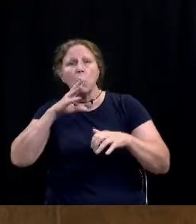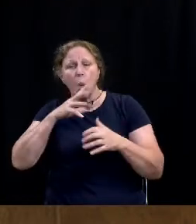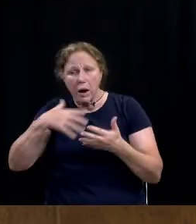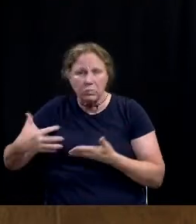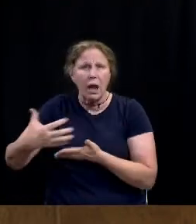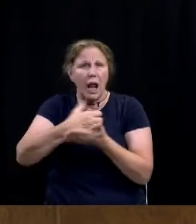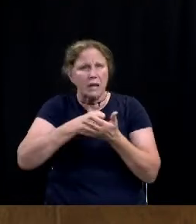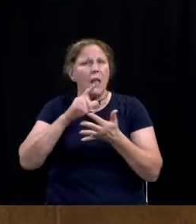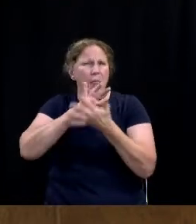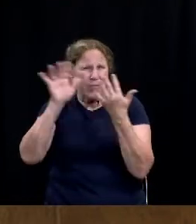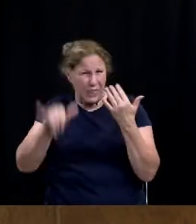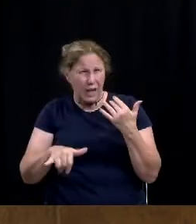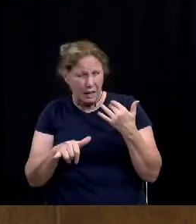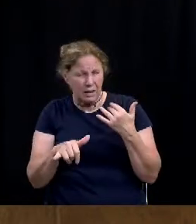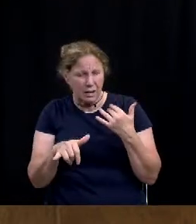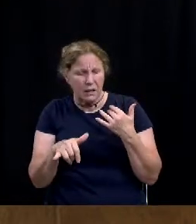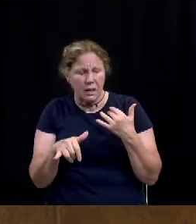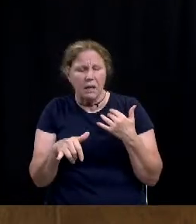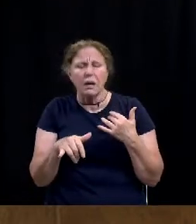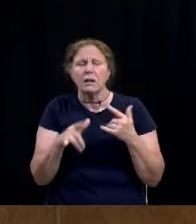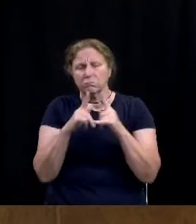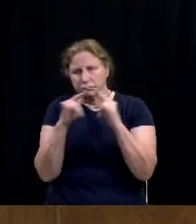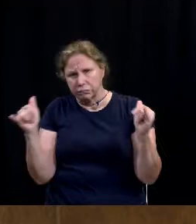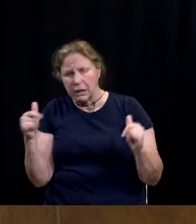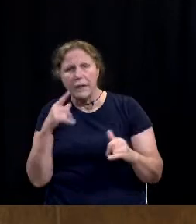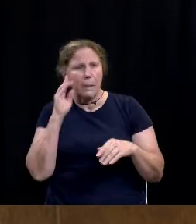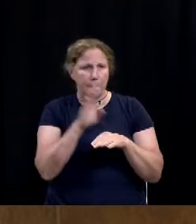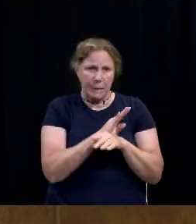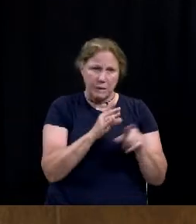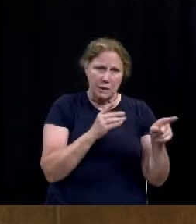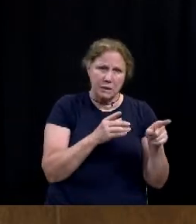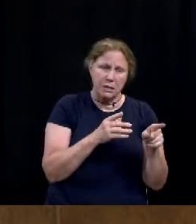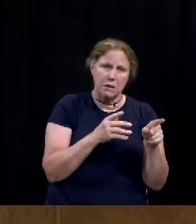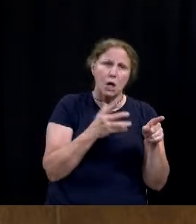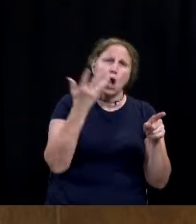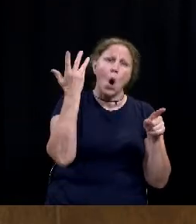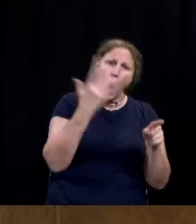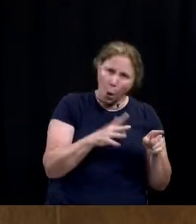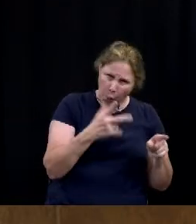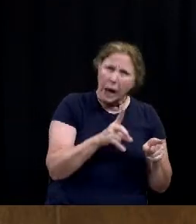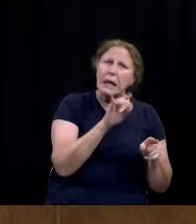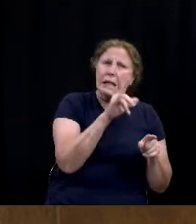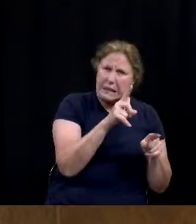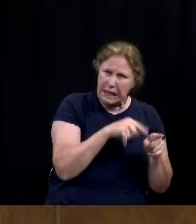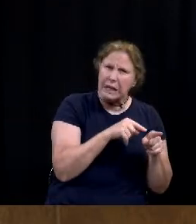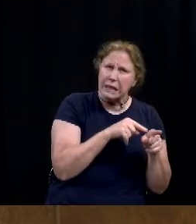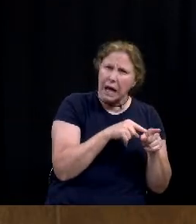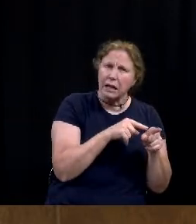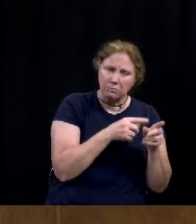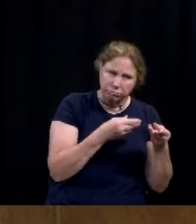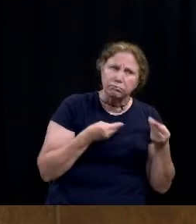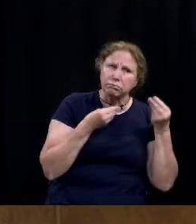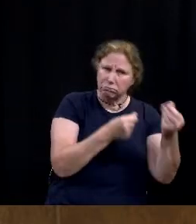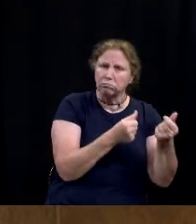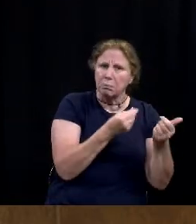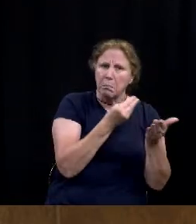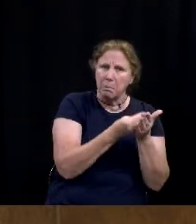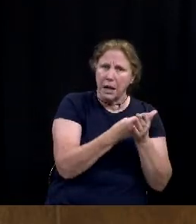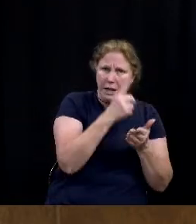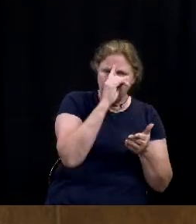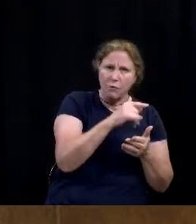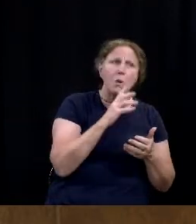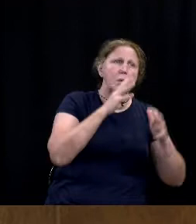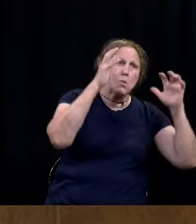et cetera. So I think some businesses have already invested material capital into the stormwater